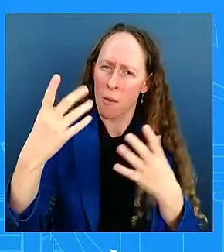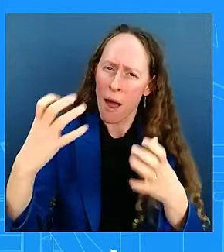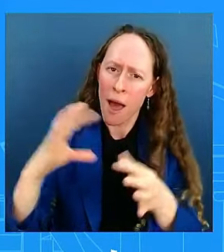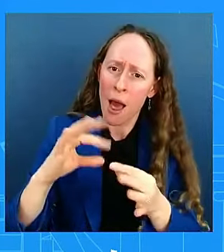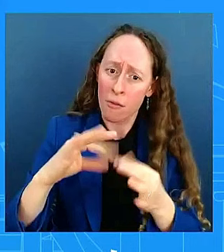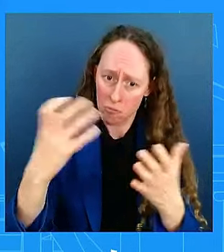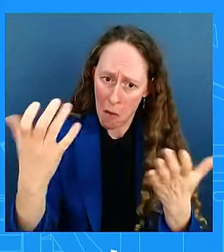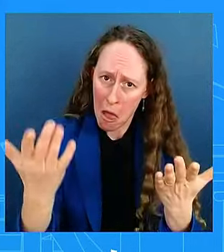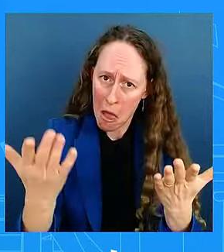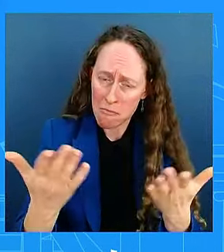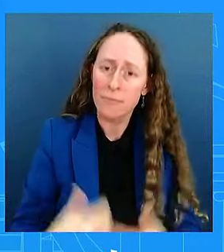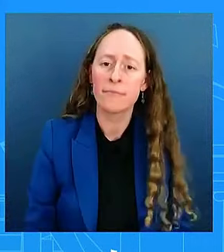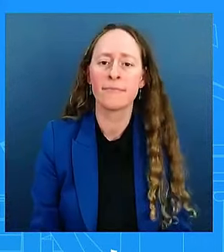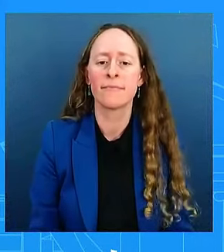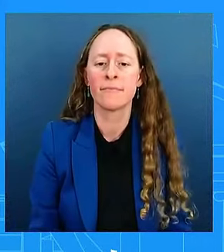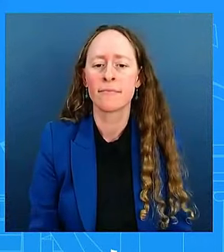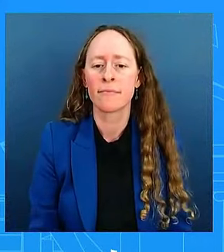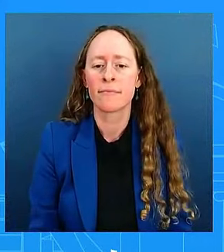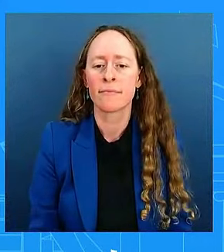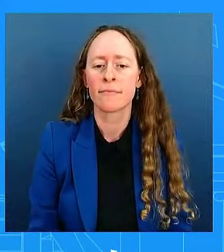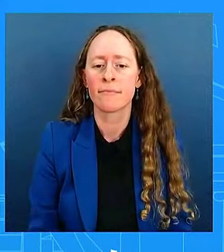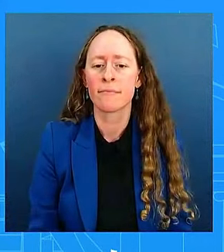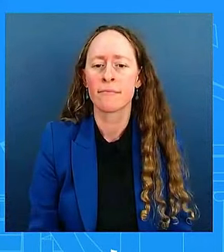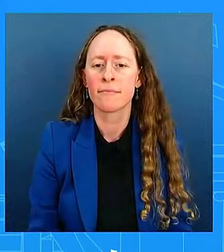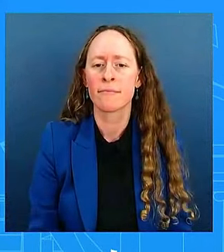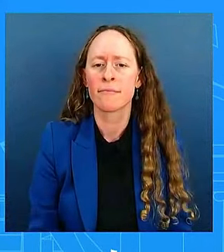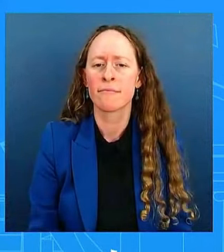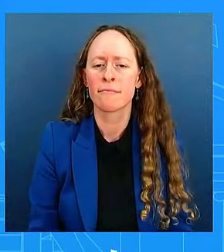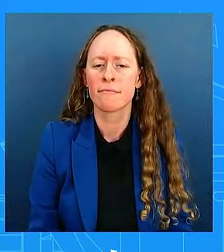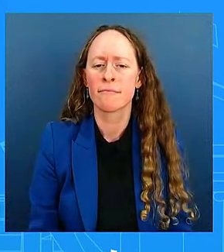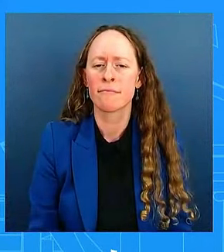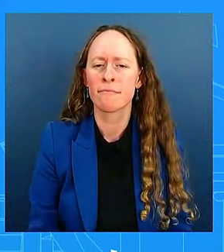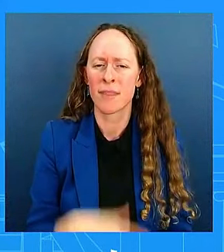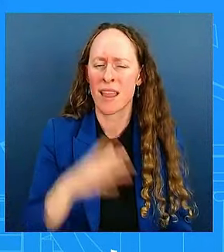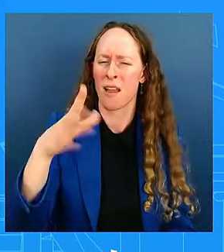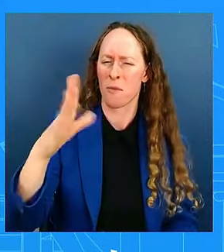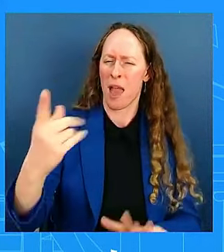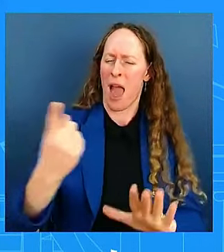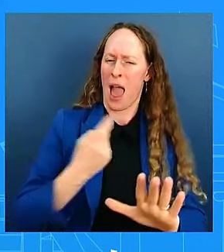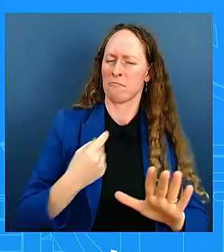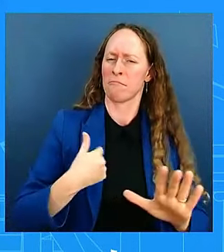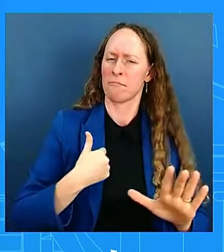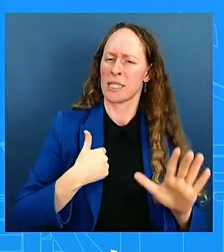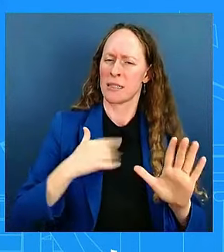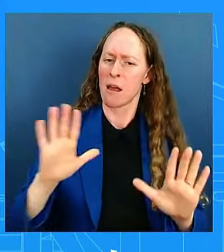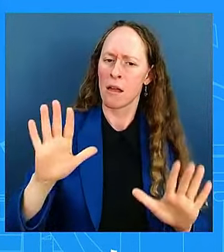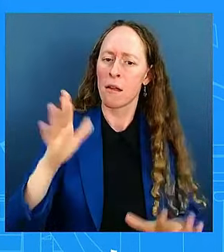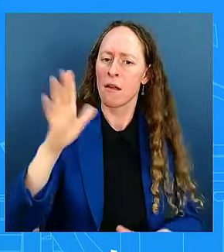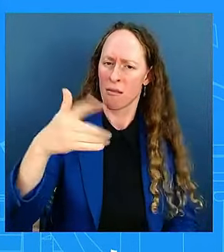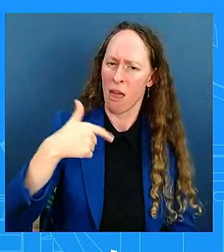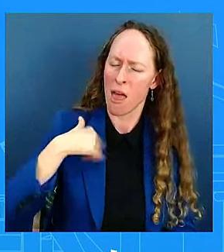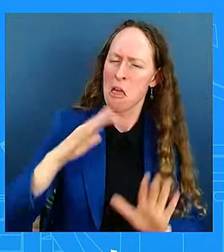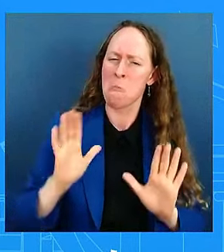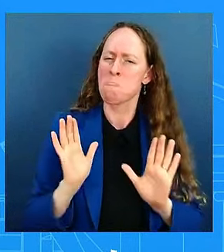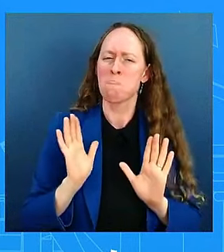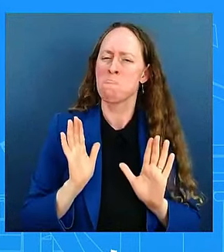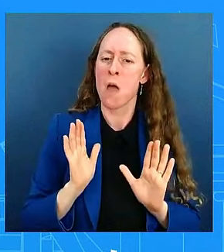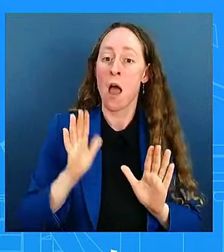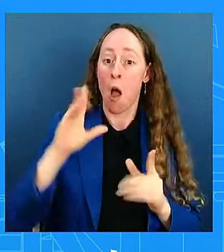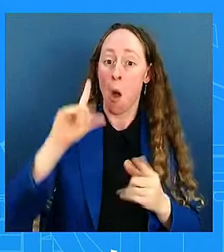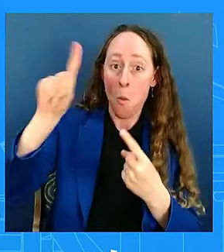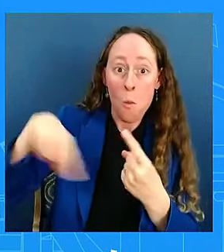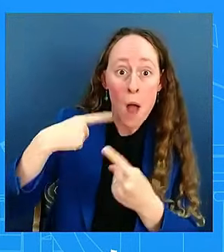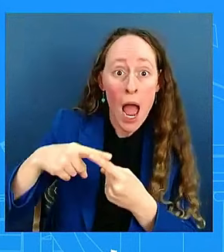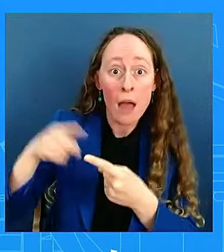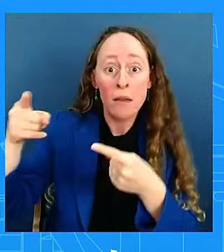making it sound like I'm seeking and then speaking. I'm assuming when they make an adjustment of how they're going to respond, we will then have a